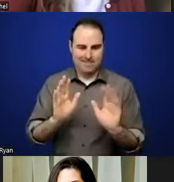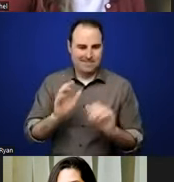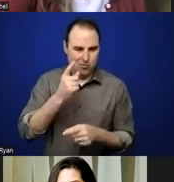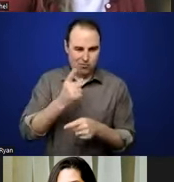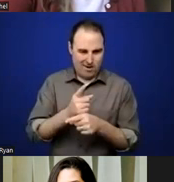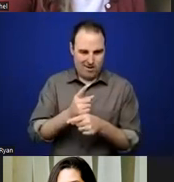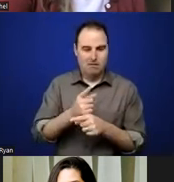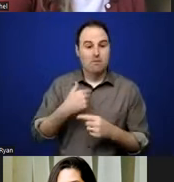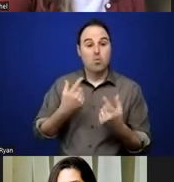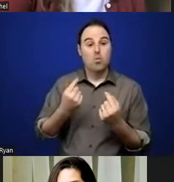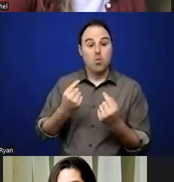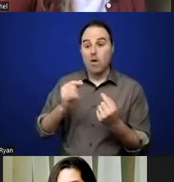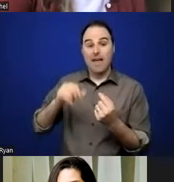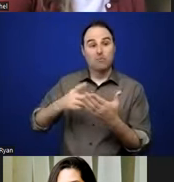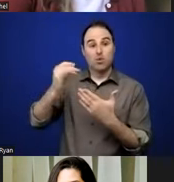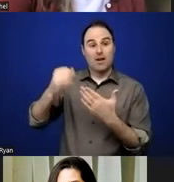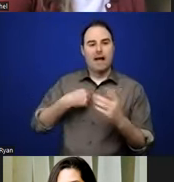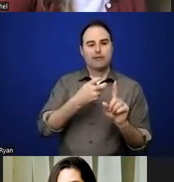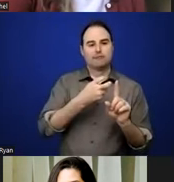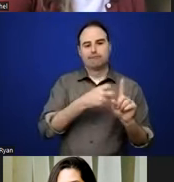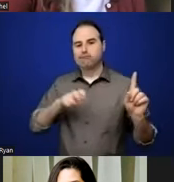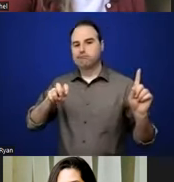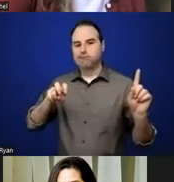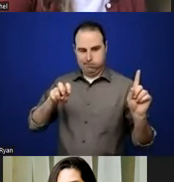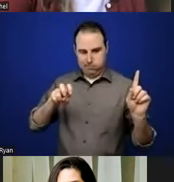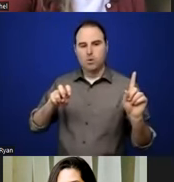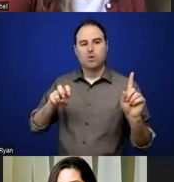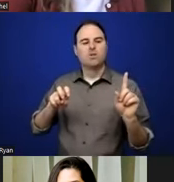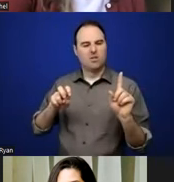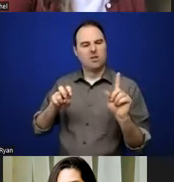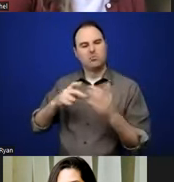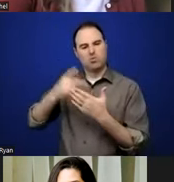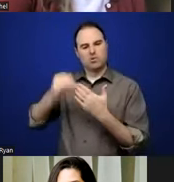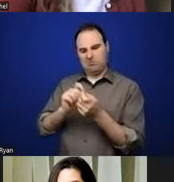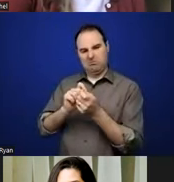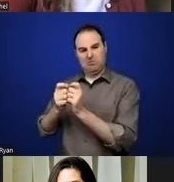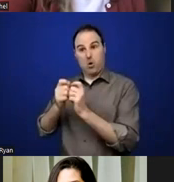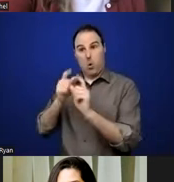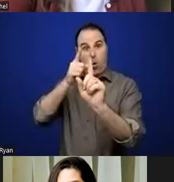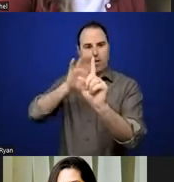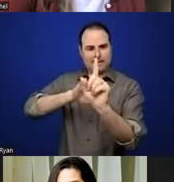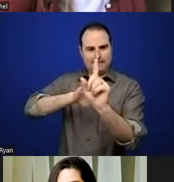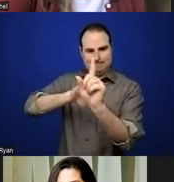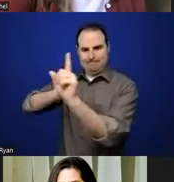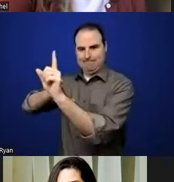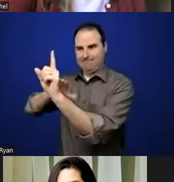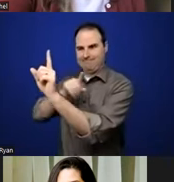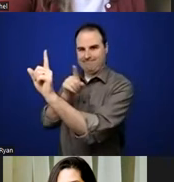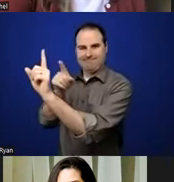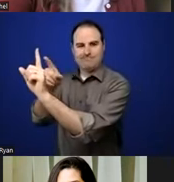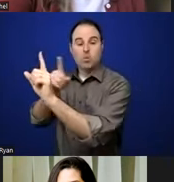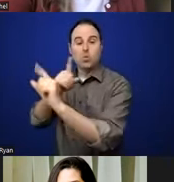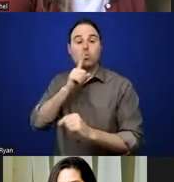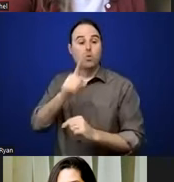pivoted. And I'm still working inside of the space, but doing something differently, because what I realized is that the core of the project, was really just about